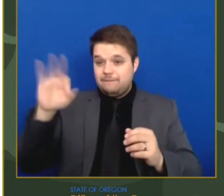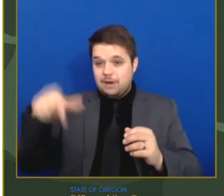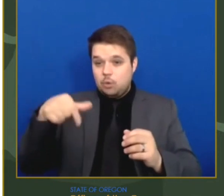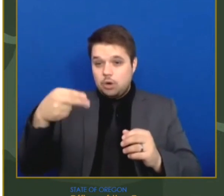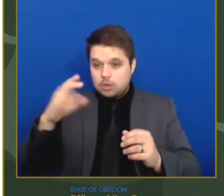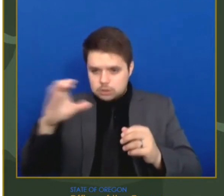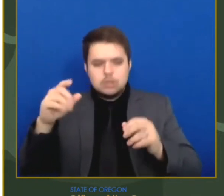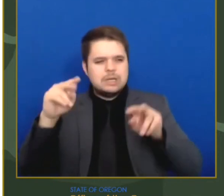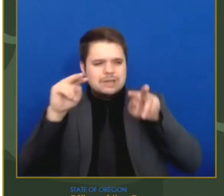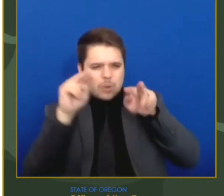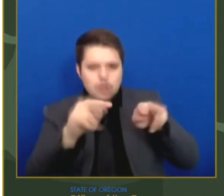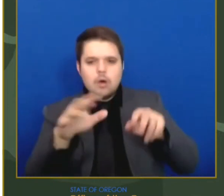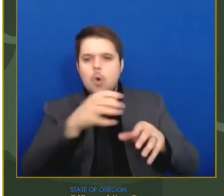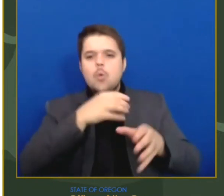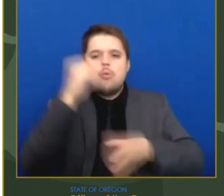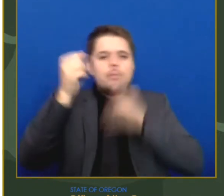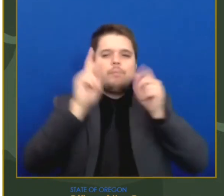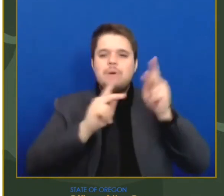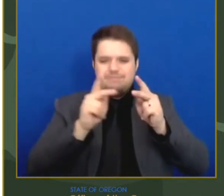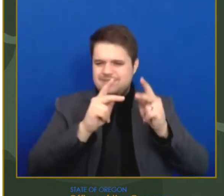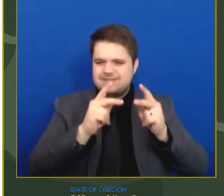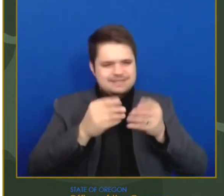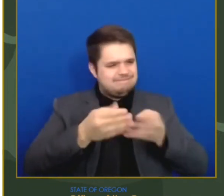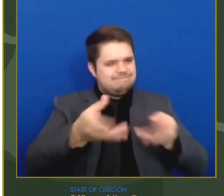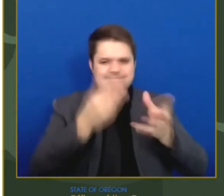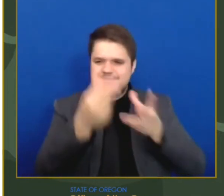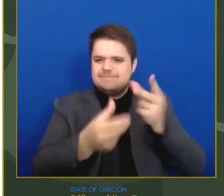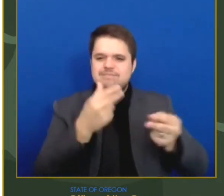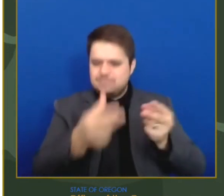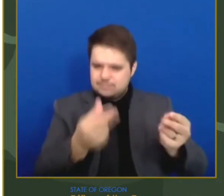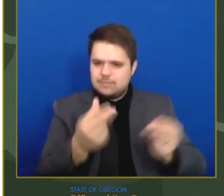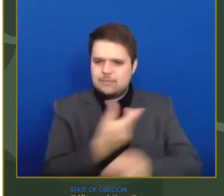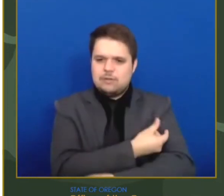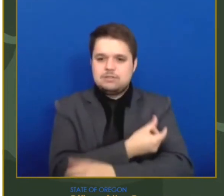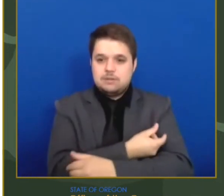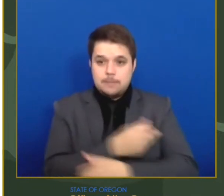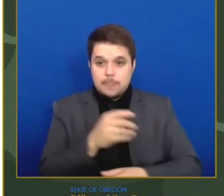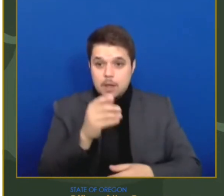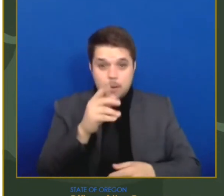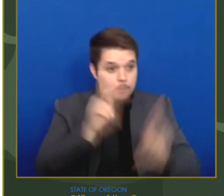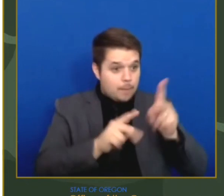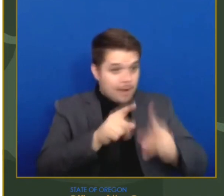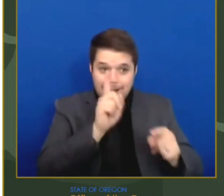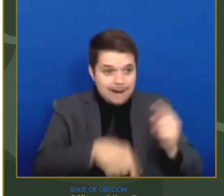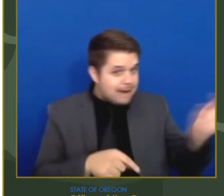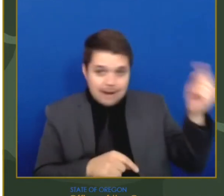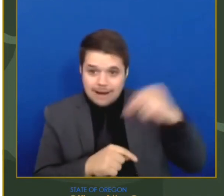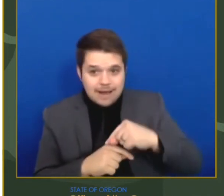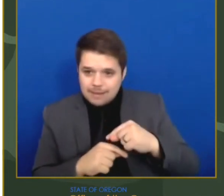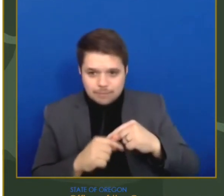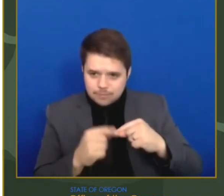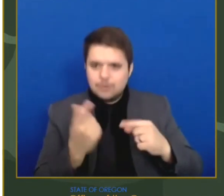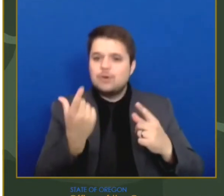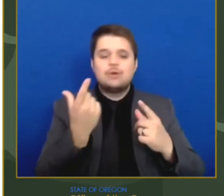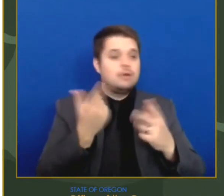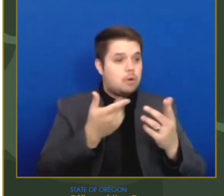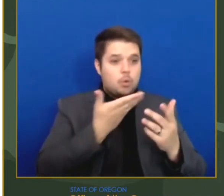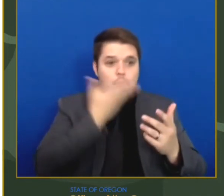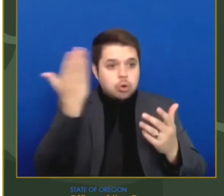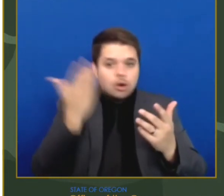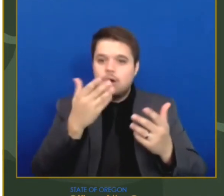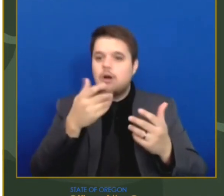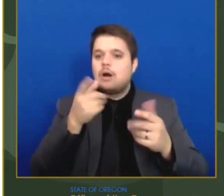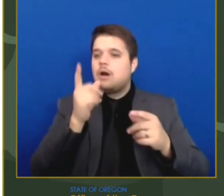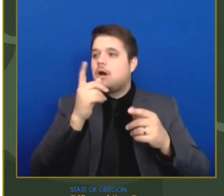vaccines to people people who may have mobility limitations, transportation barriers, or who are otherwise unable to get to a mass vaccination